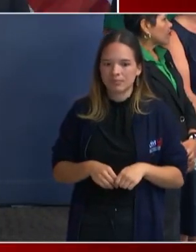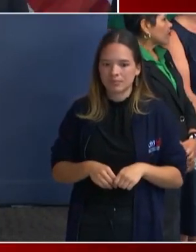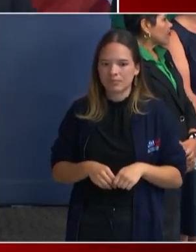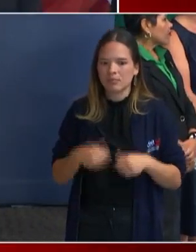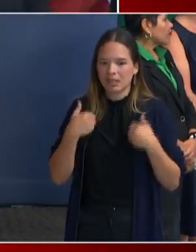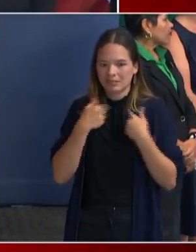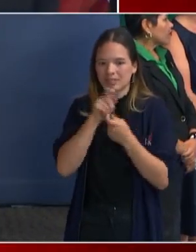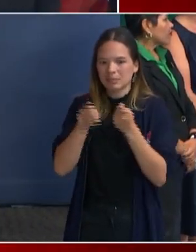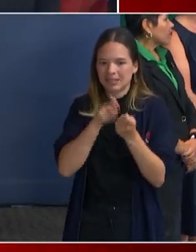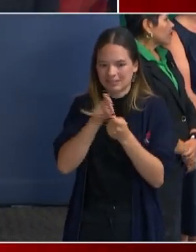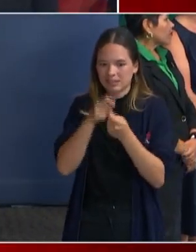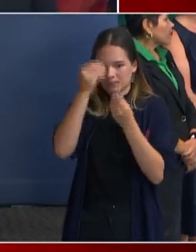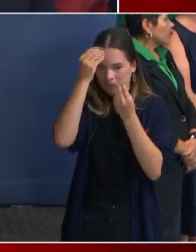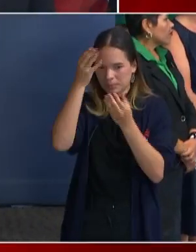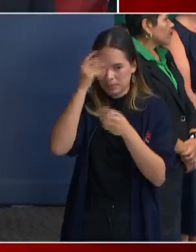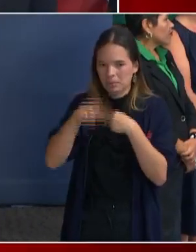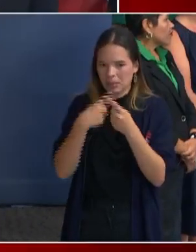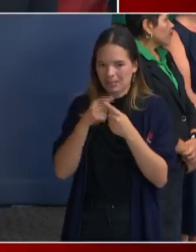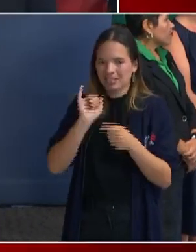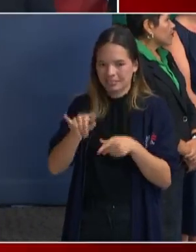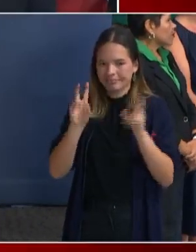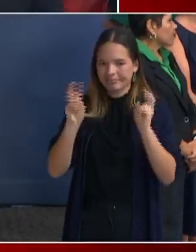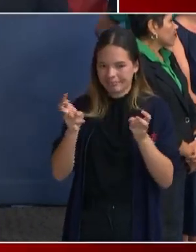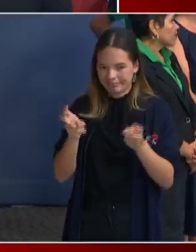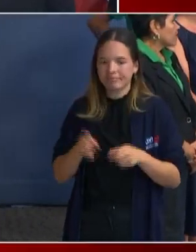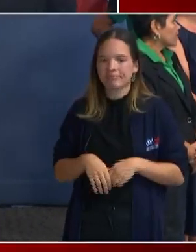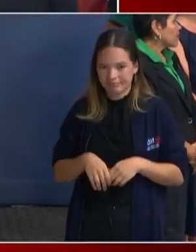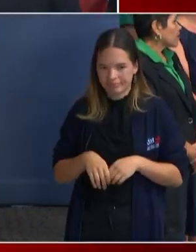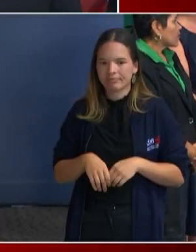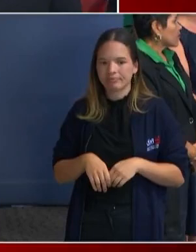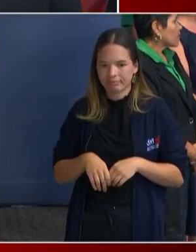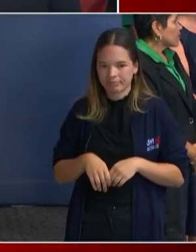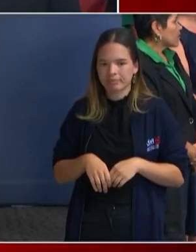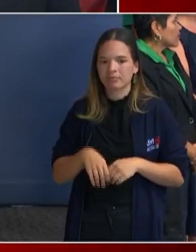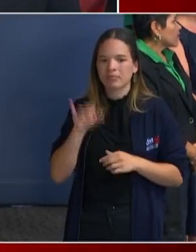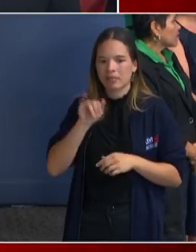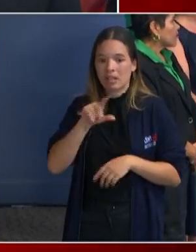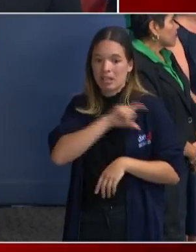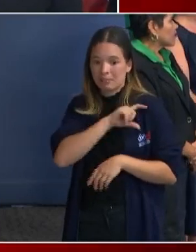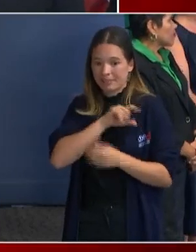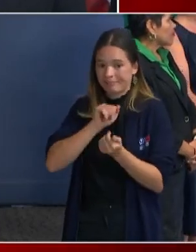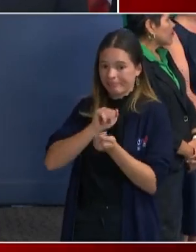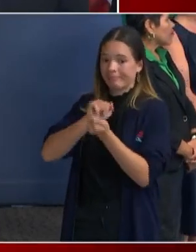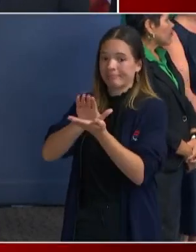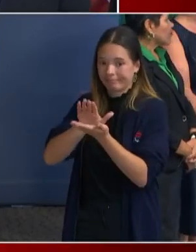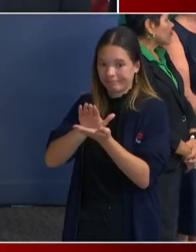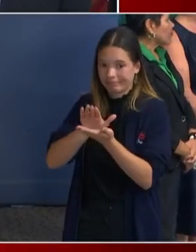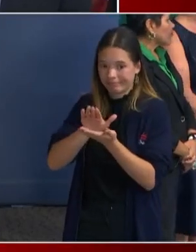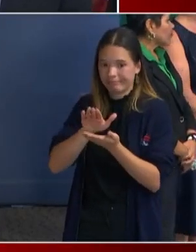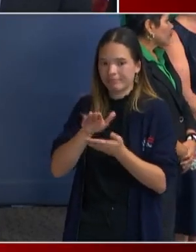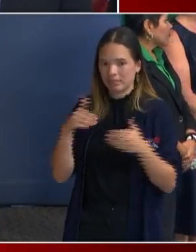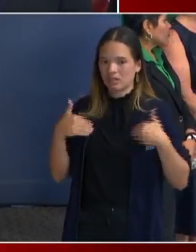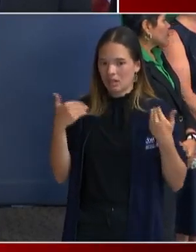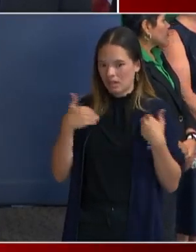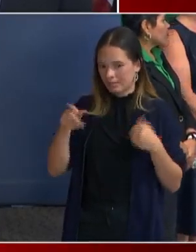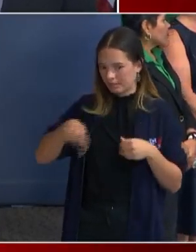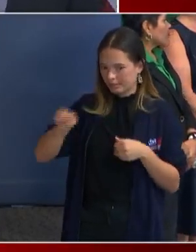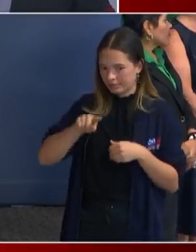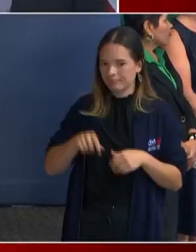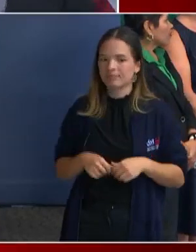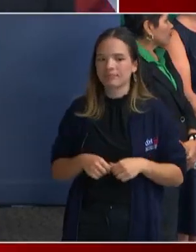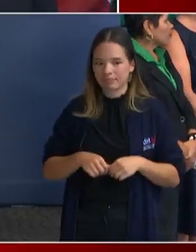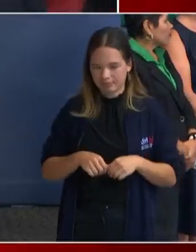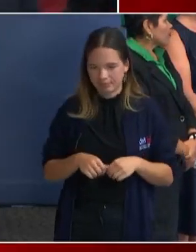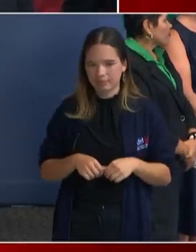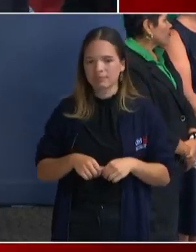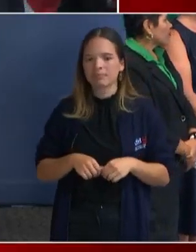information about the incidents. If the police encounter a juvenile who needs to be in custody.